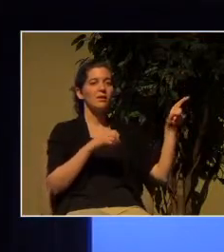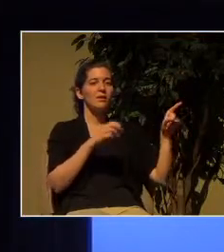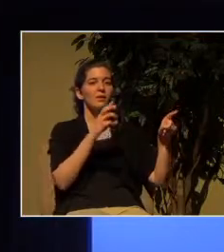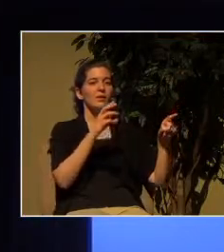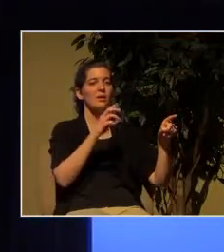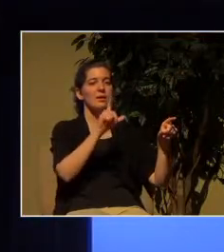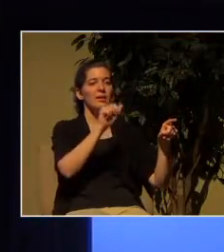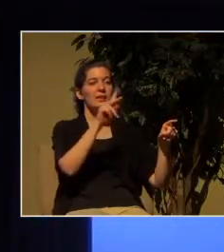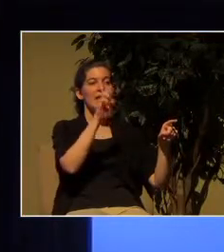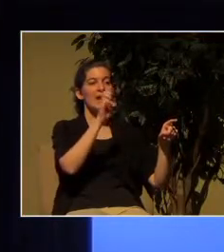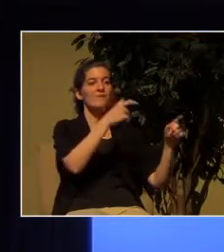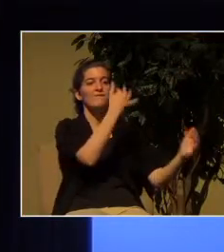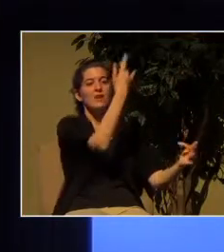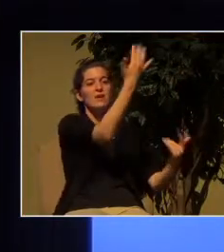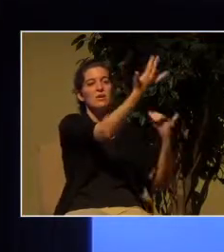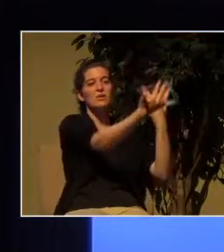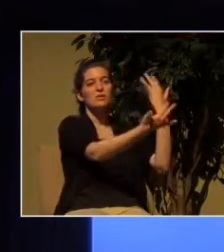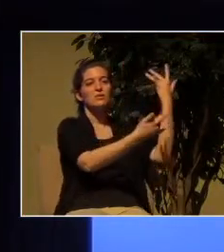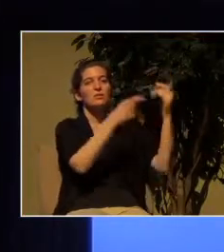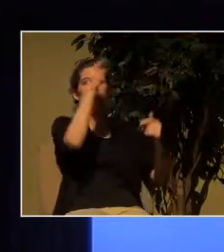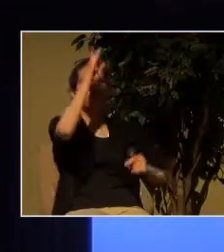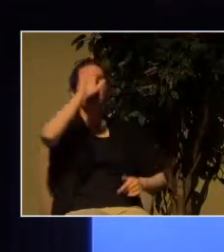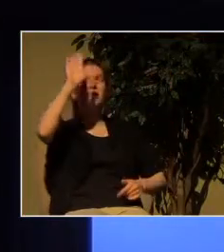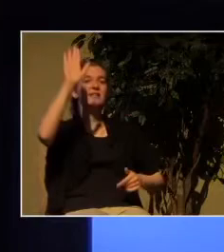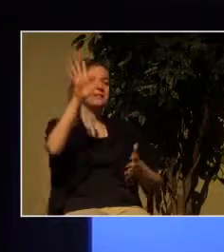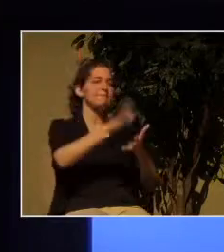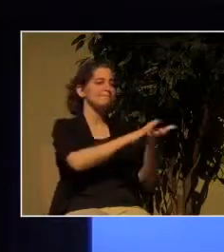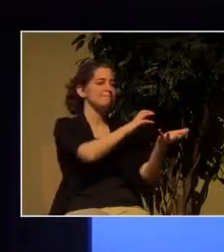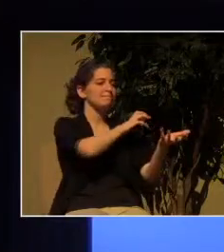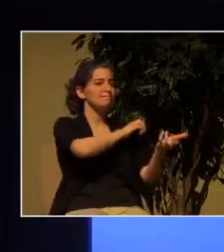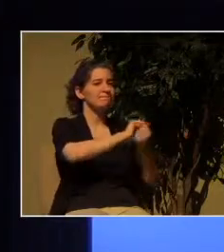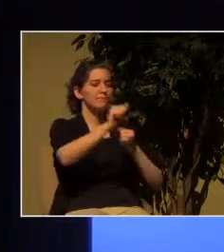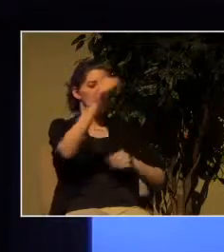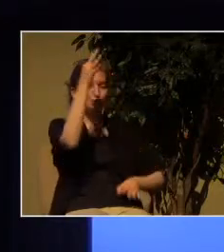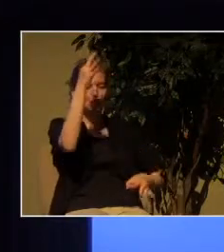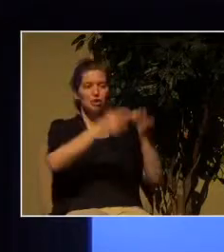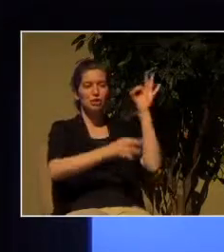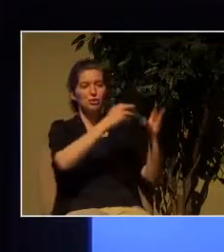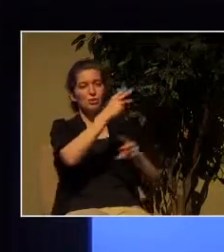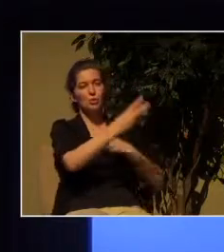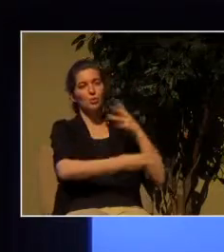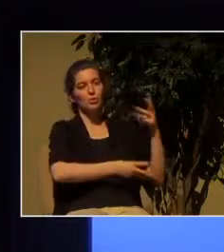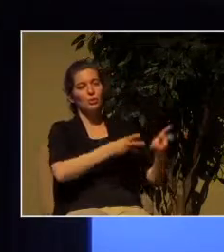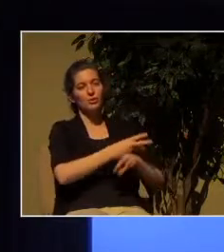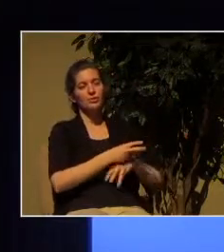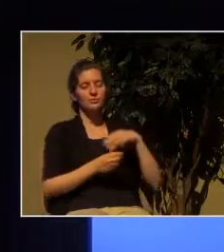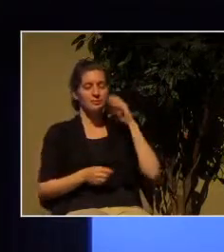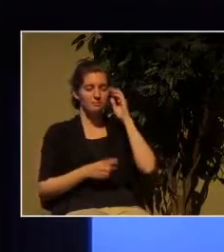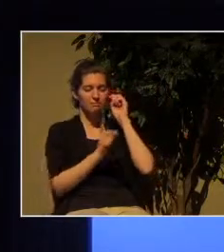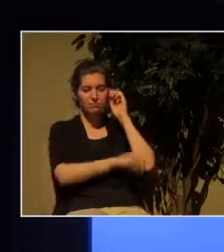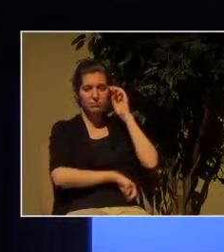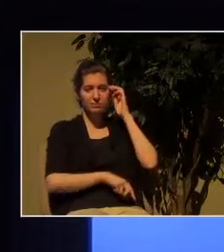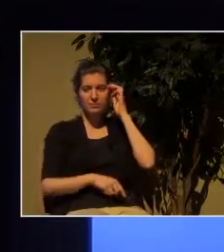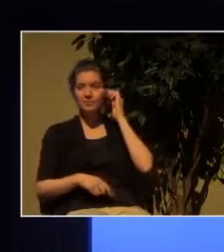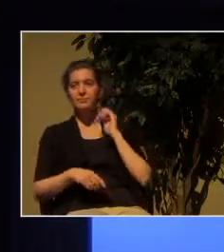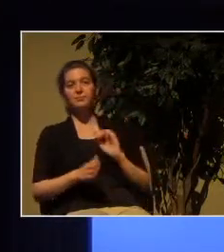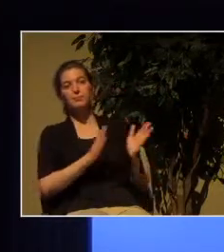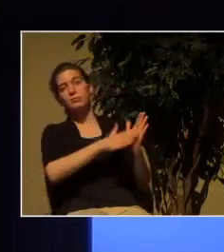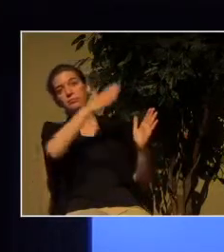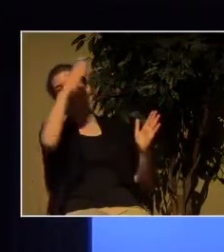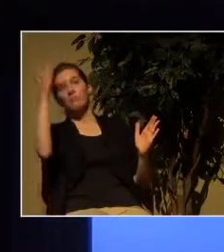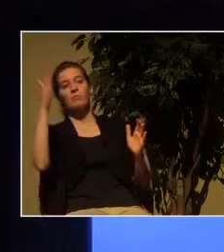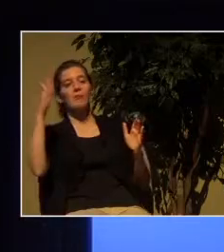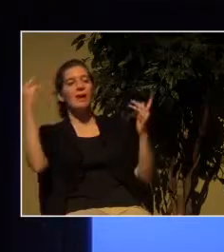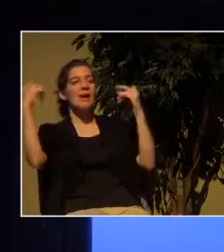wrought by God the judgment on the ways of the world and the end goal here is the heavenly city